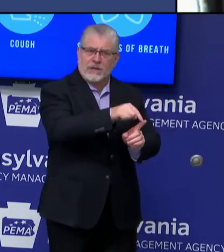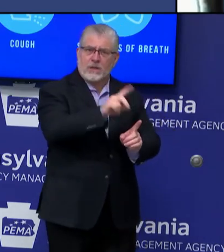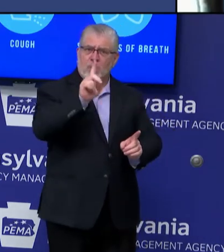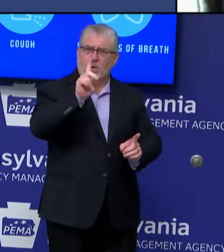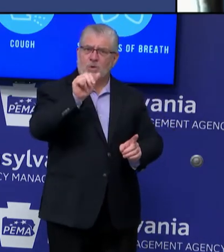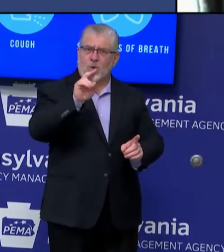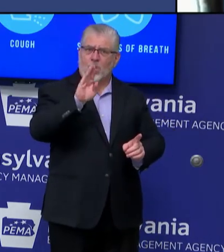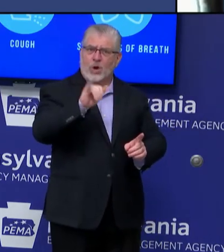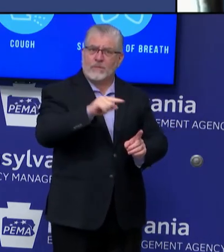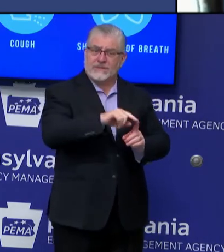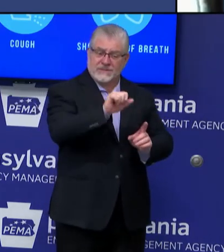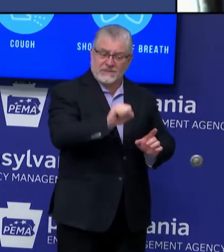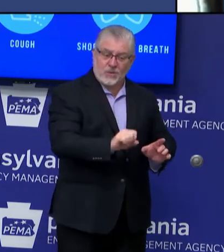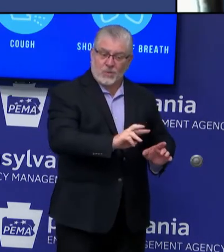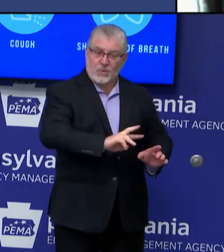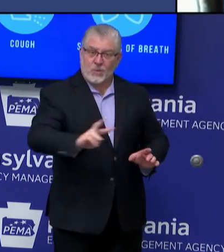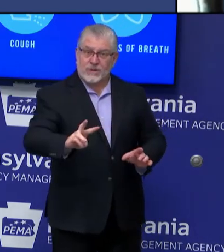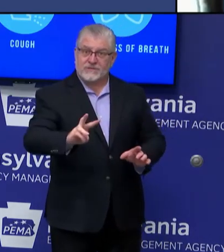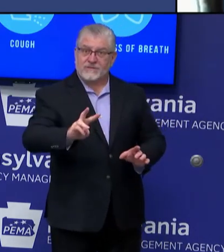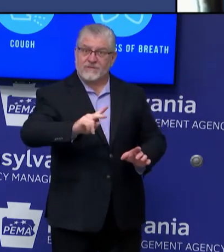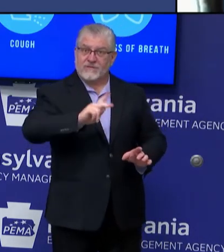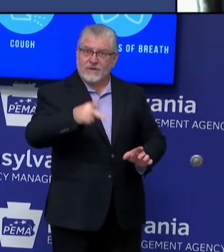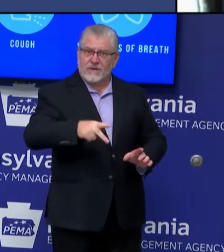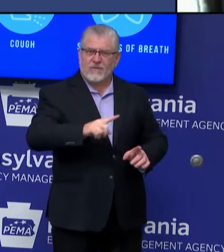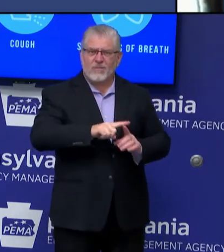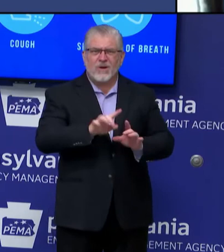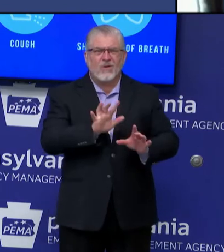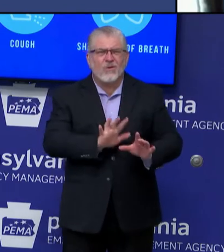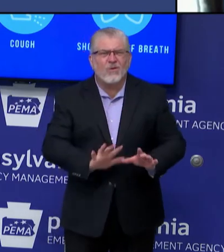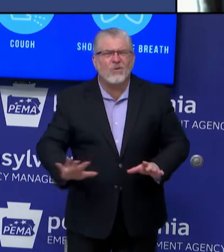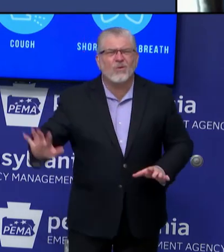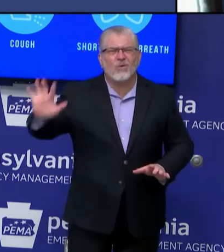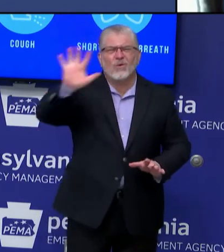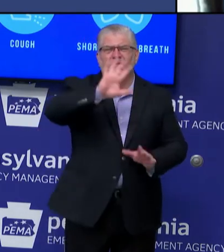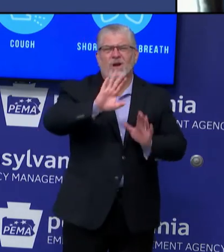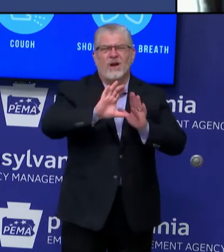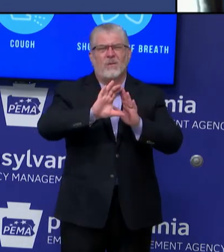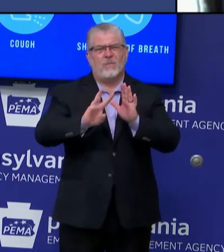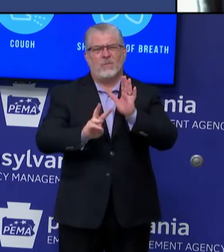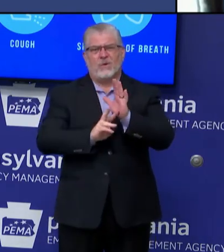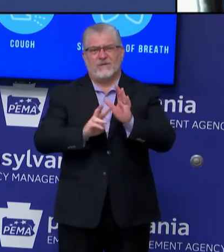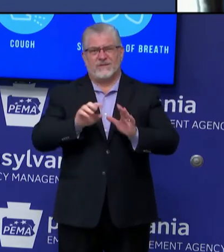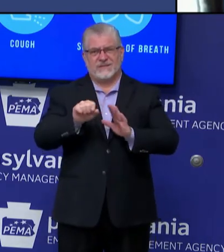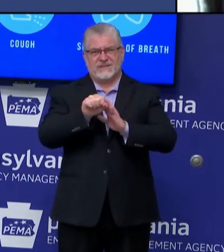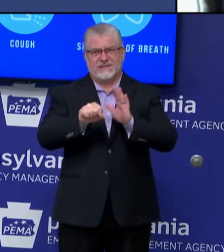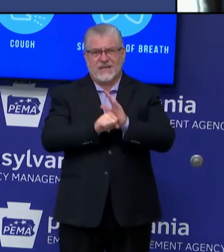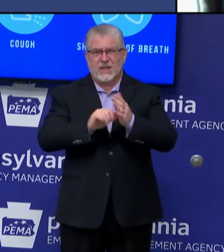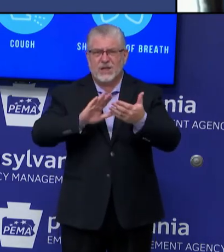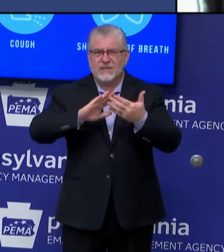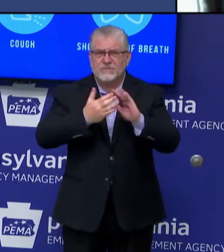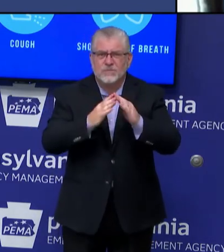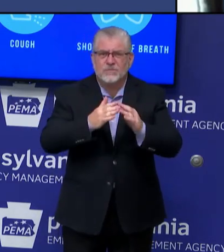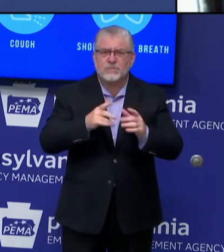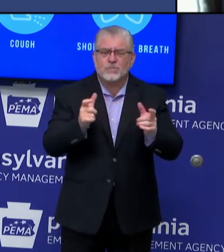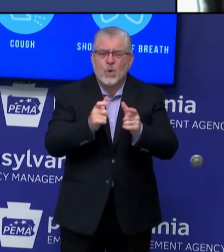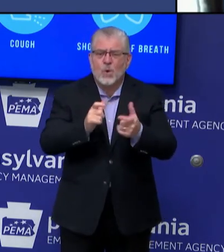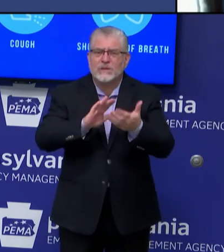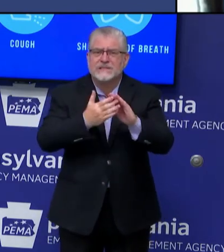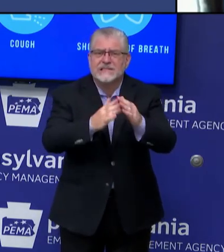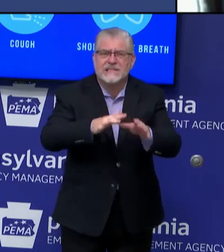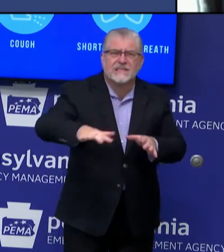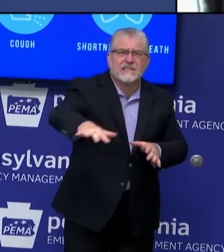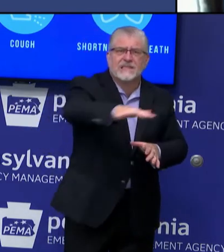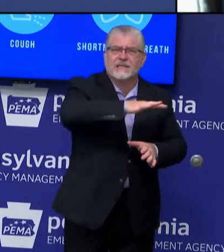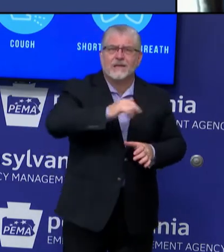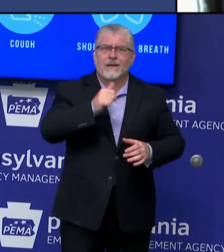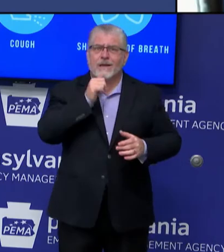but in neighborhoods across the Commonwealth of Pennsylvania, communities that are facing these issues and unable and not equipped to be able to do